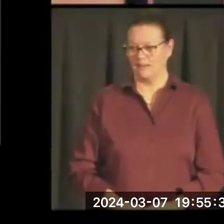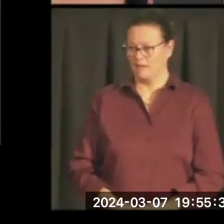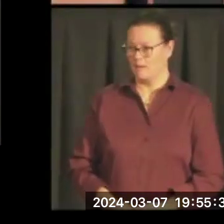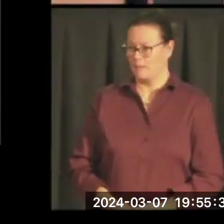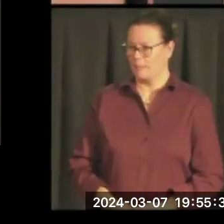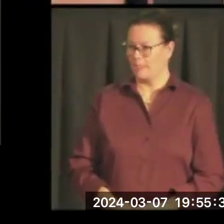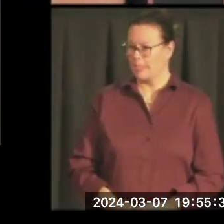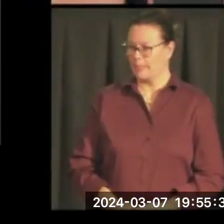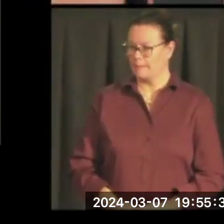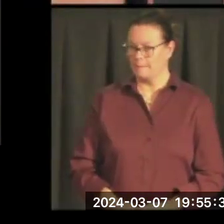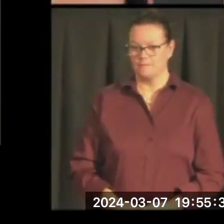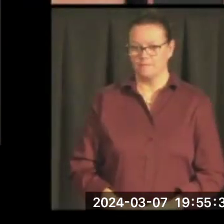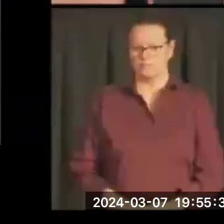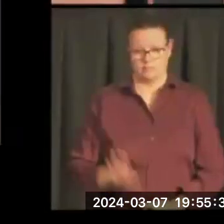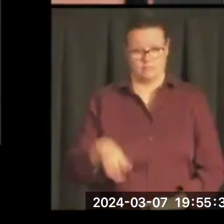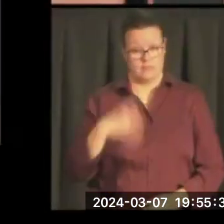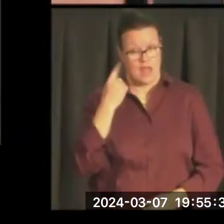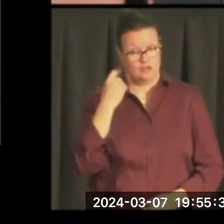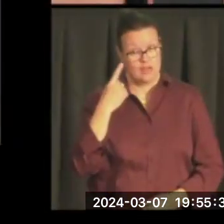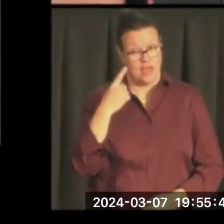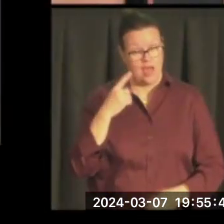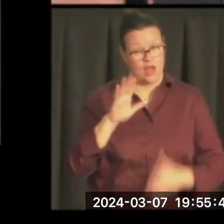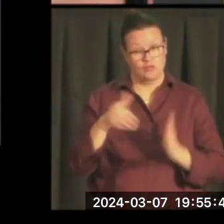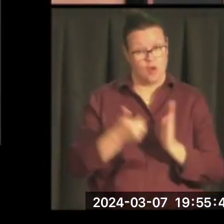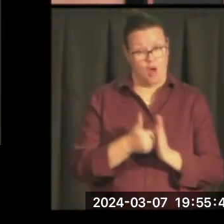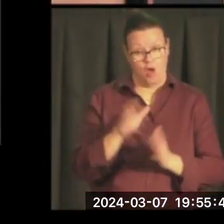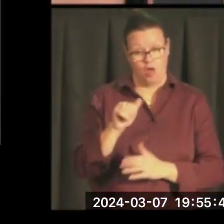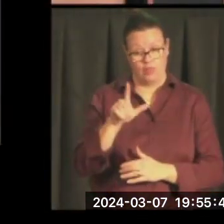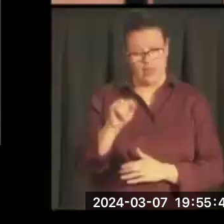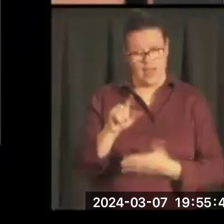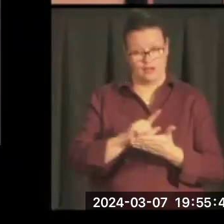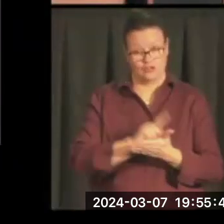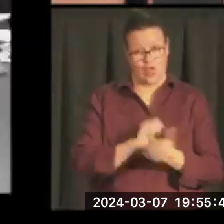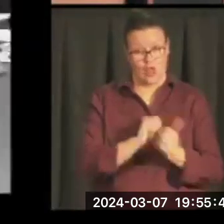None of these, I might add, was without controversy, as you can imagine, right?